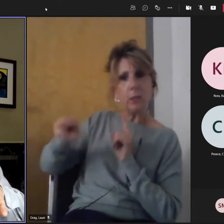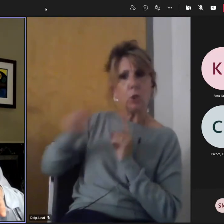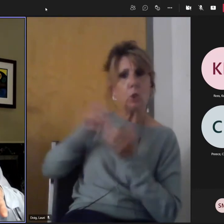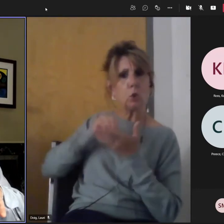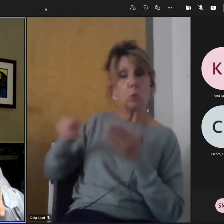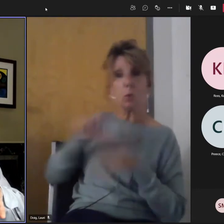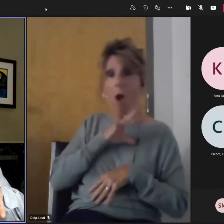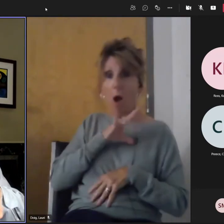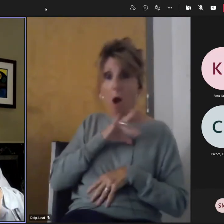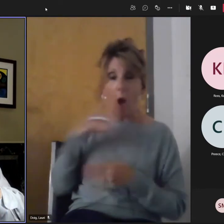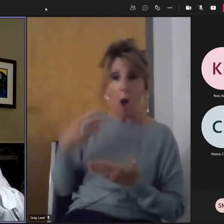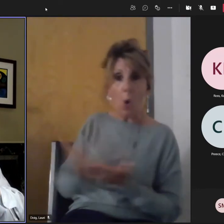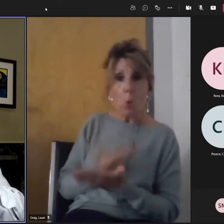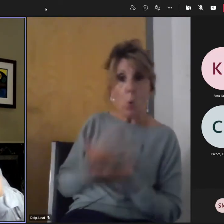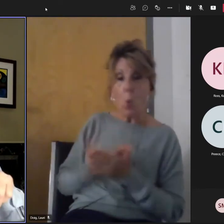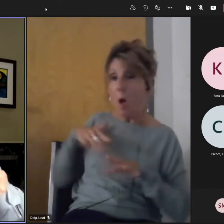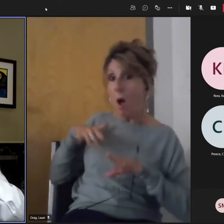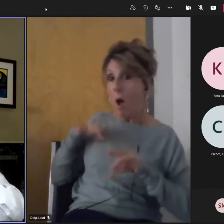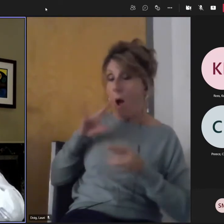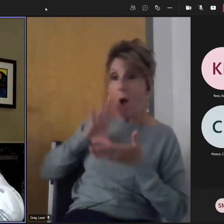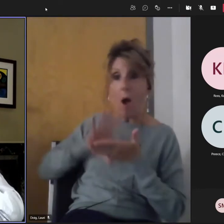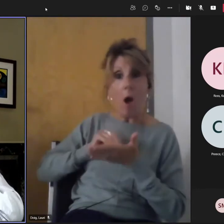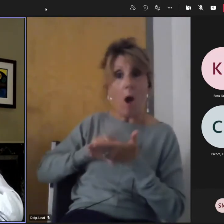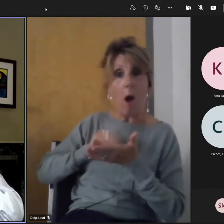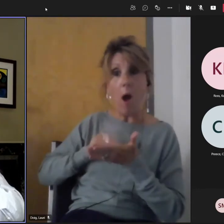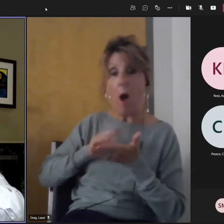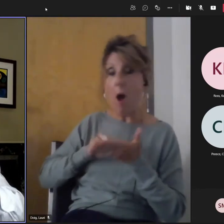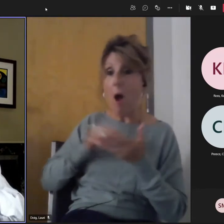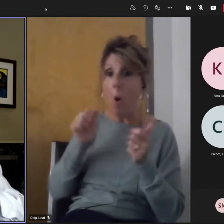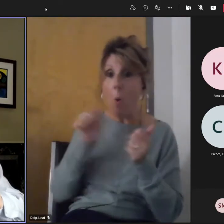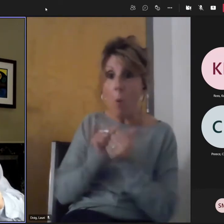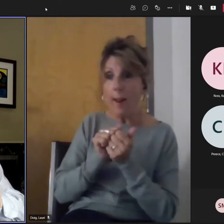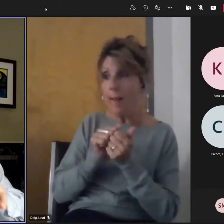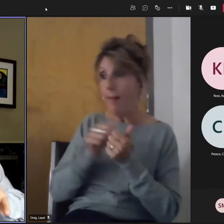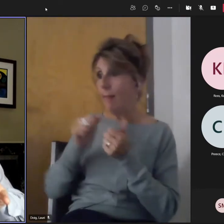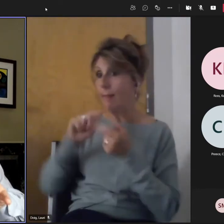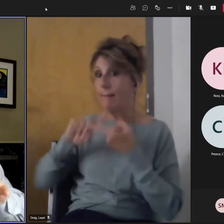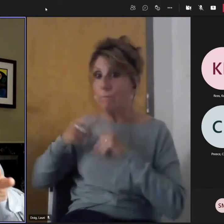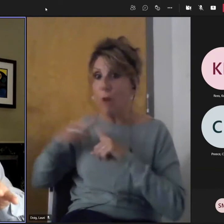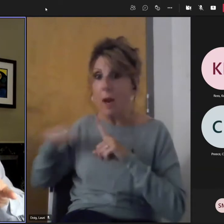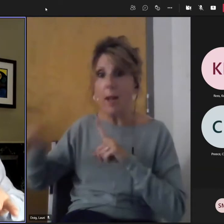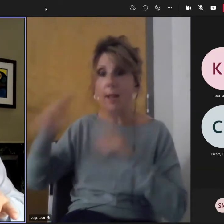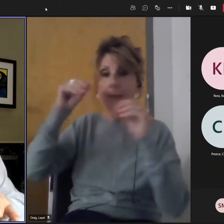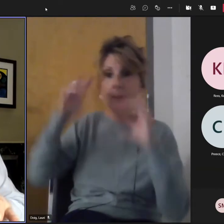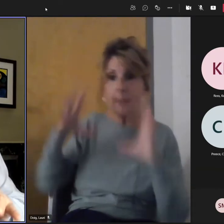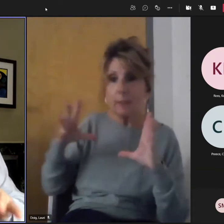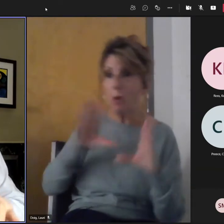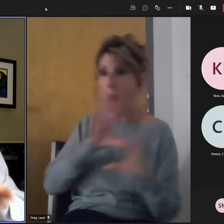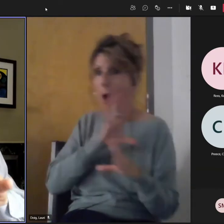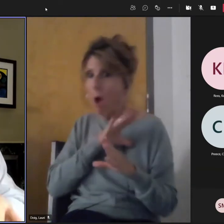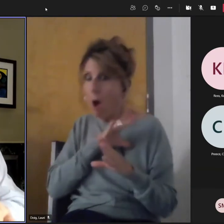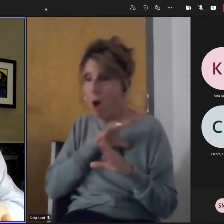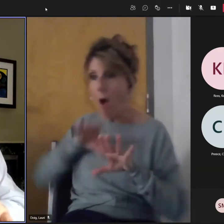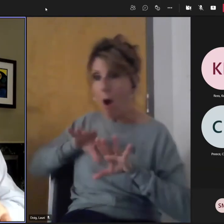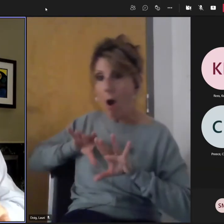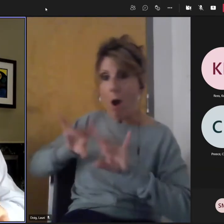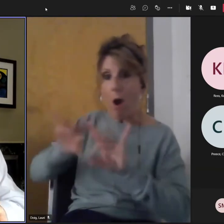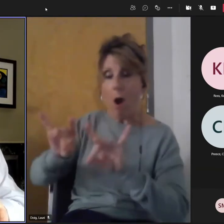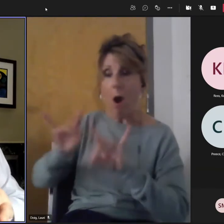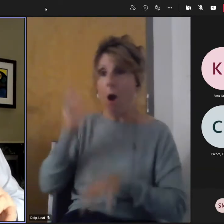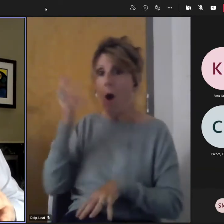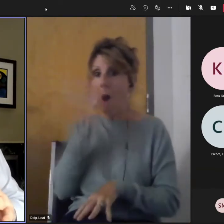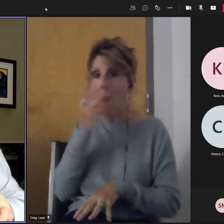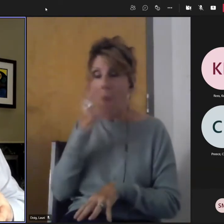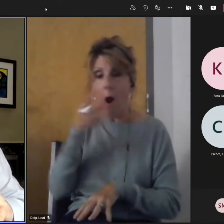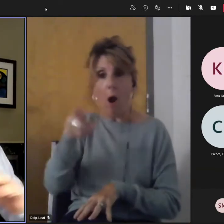before and that their peers and their and the teachers and others are saying, I never thought this child would be so engaged.